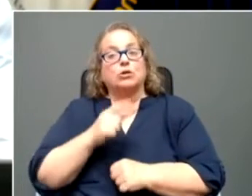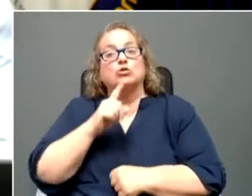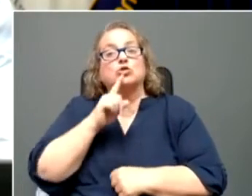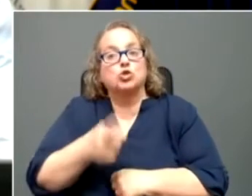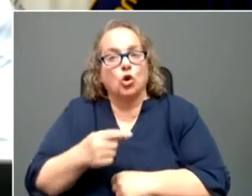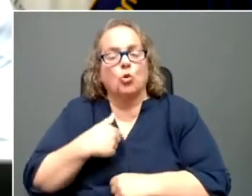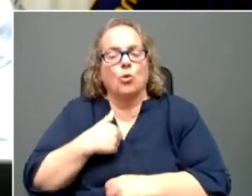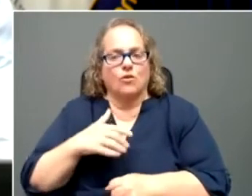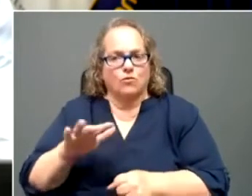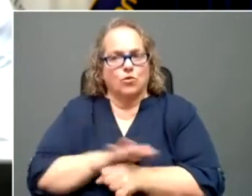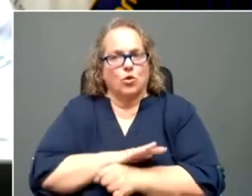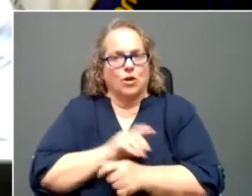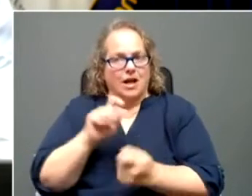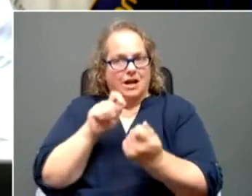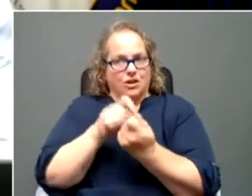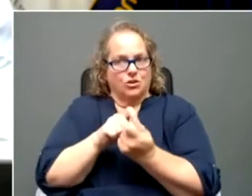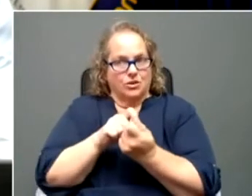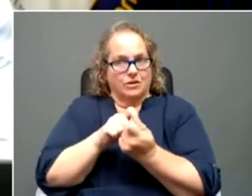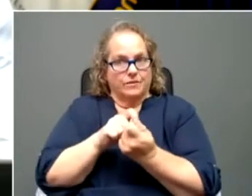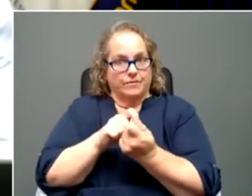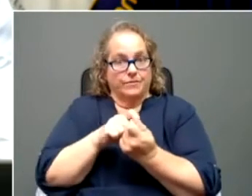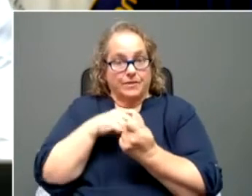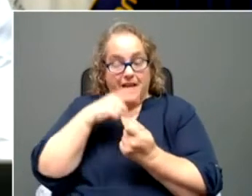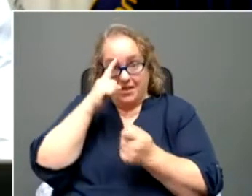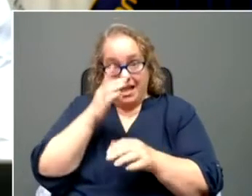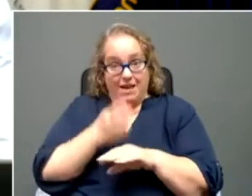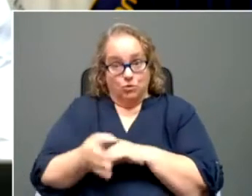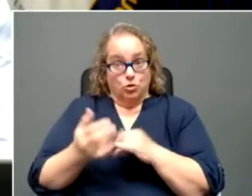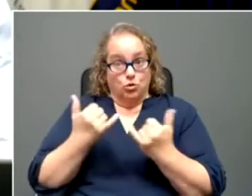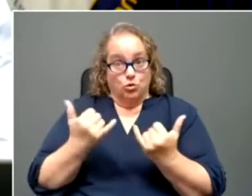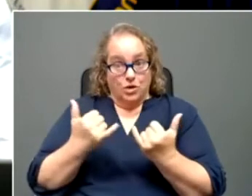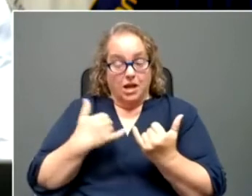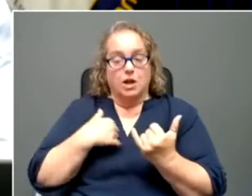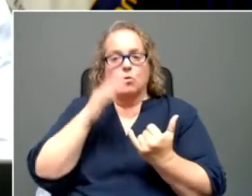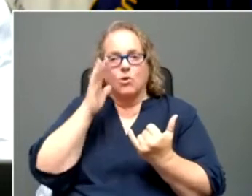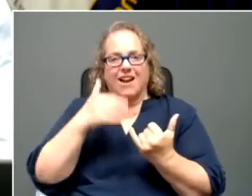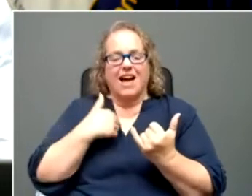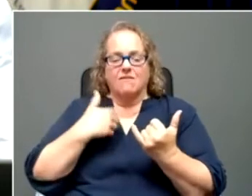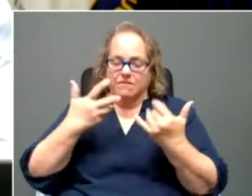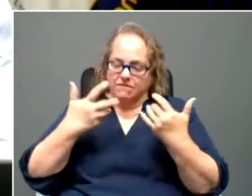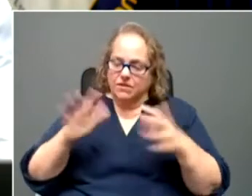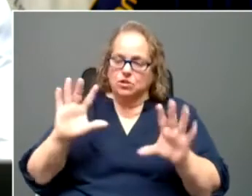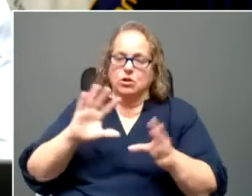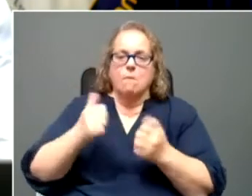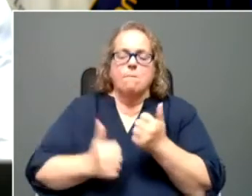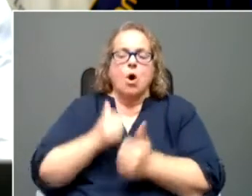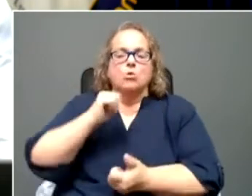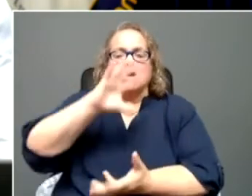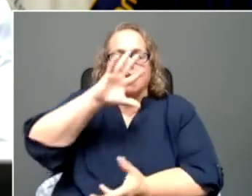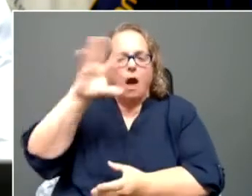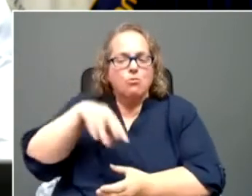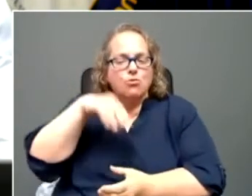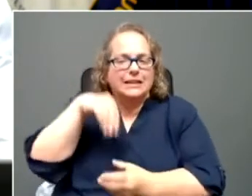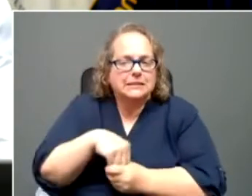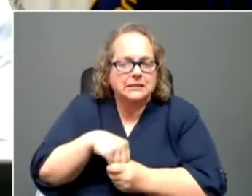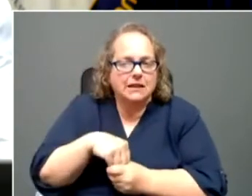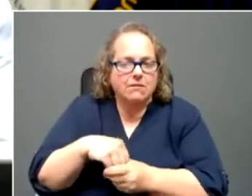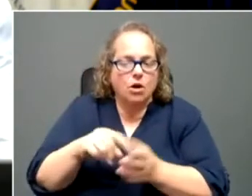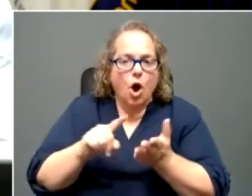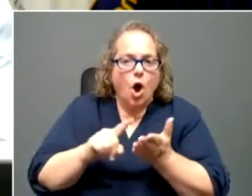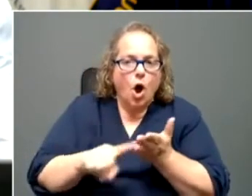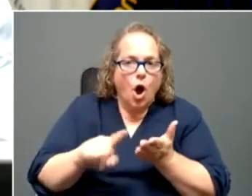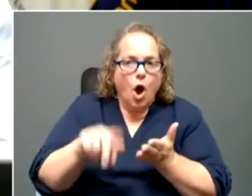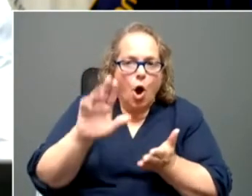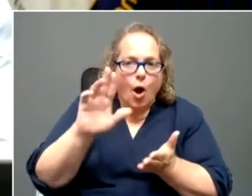accurate. I believe after today we will have conducted the most comprehensive audit of deaths in the Commonwealth during,